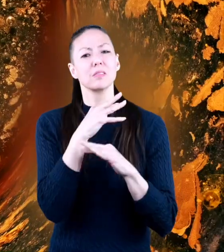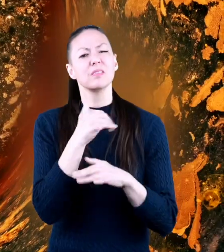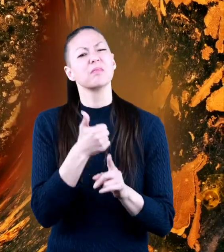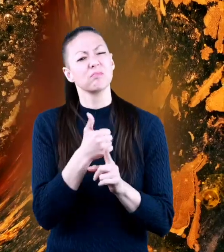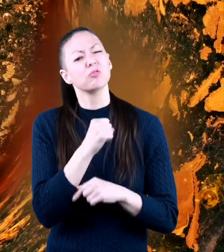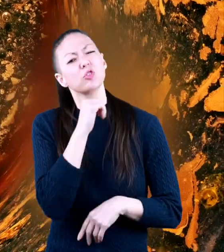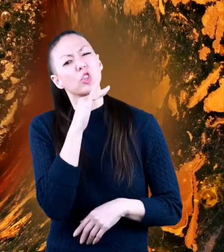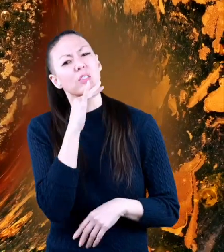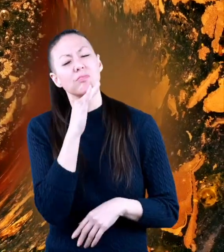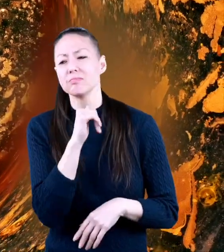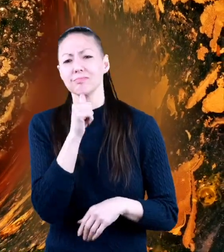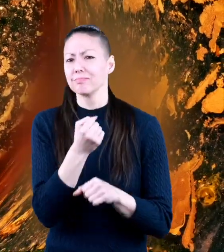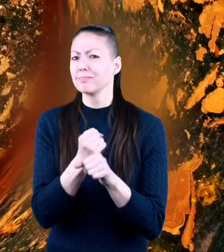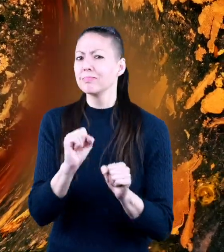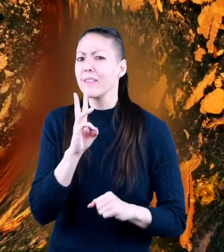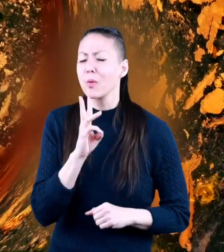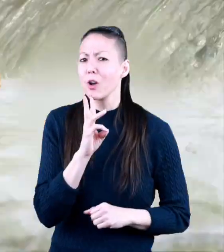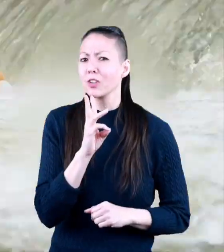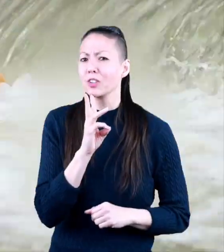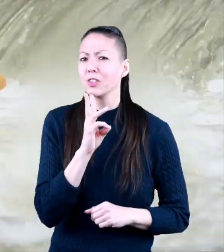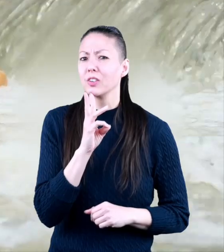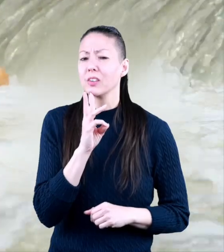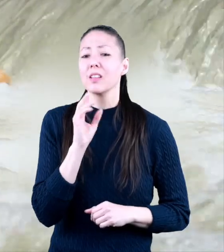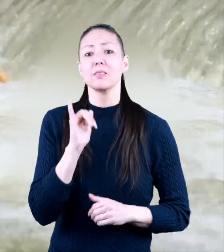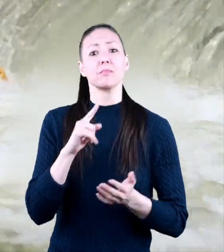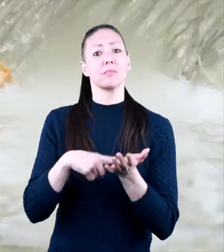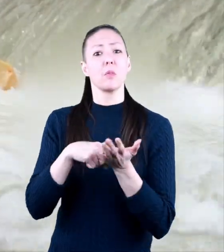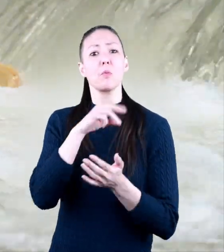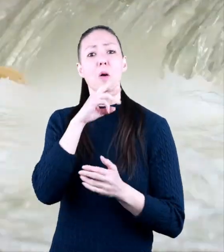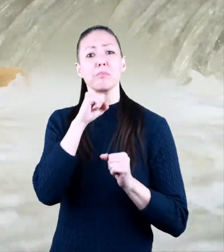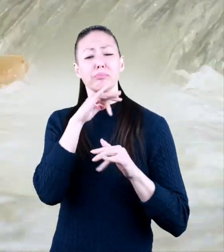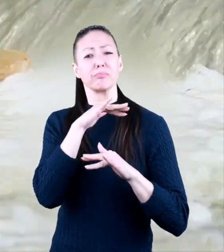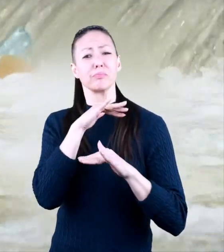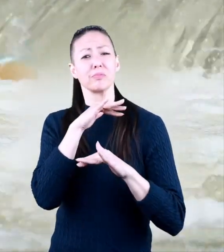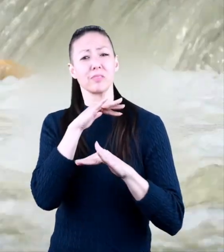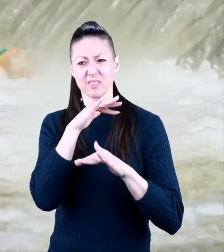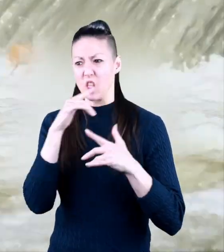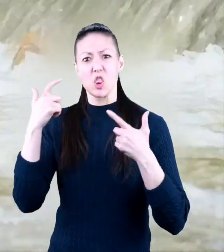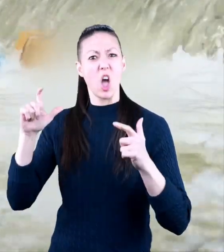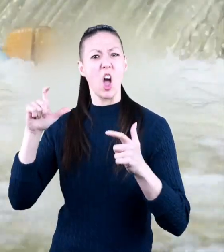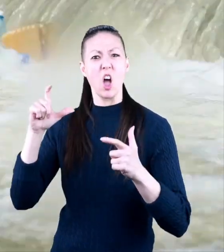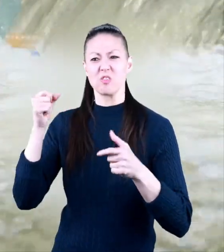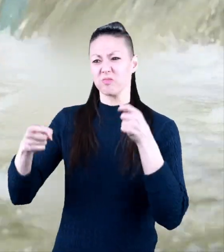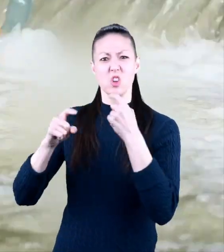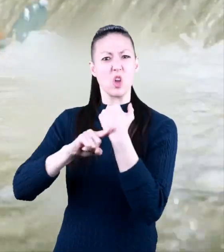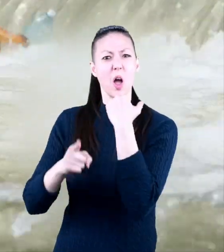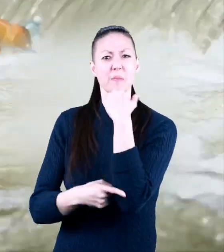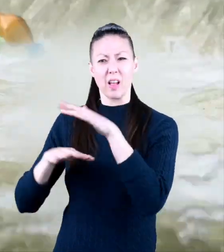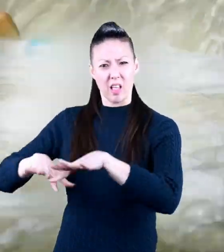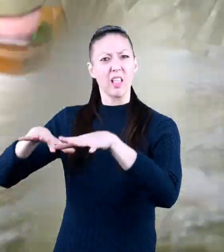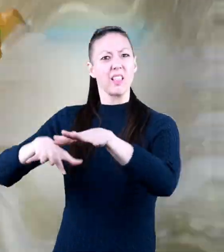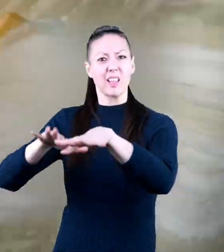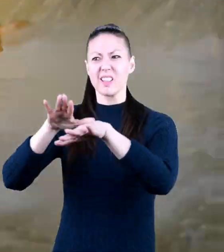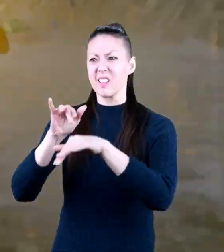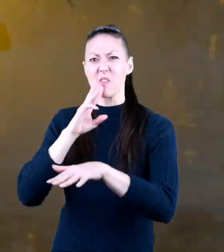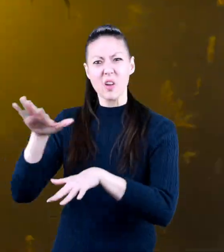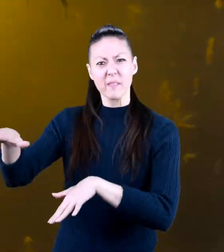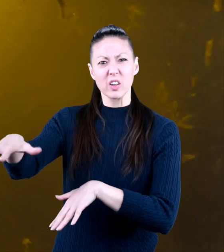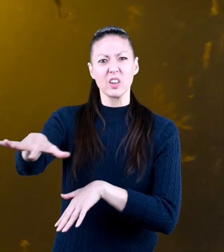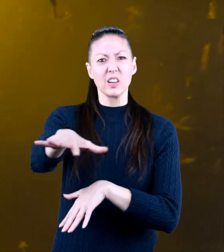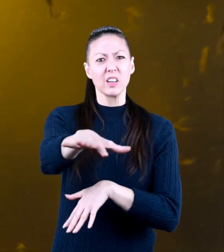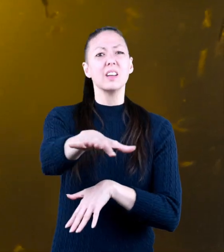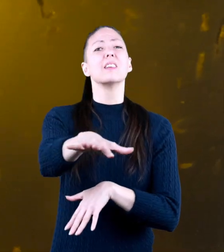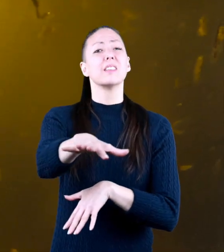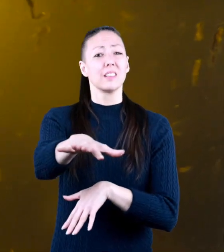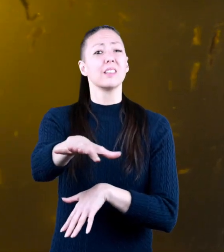is dirty unsafe water sometimes water is polluted by large pieces of trash we can see other